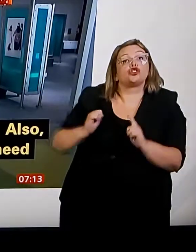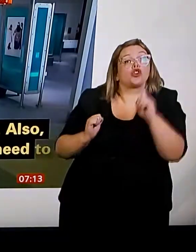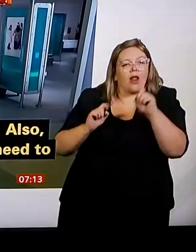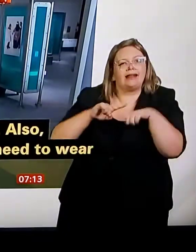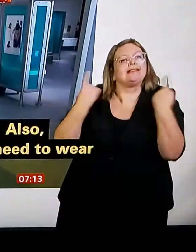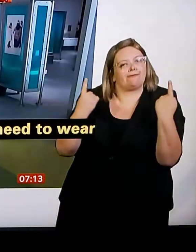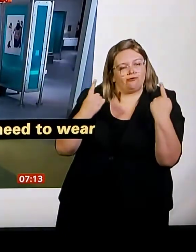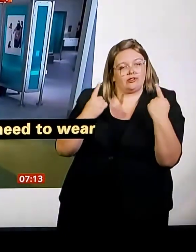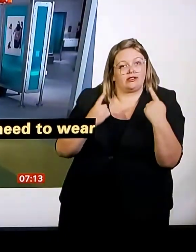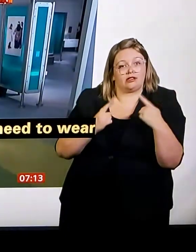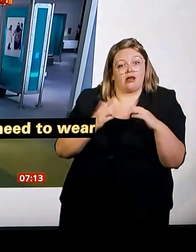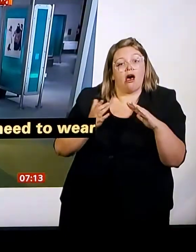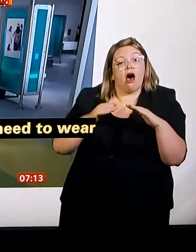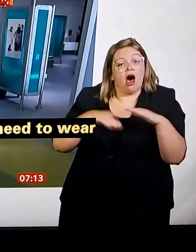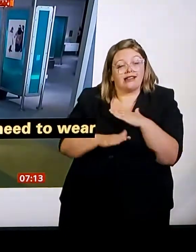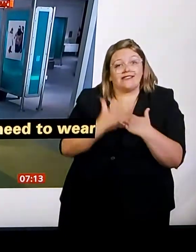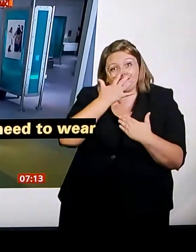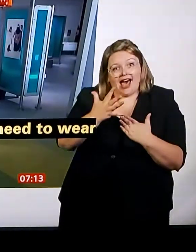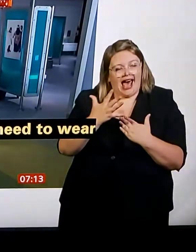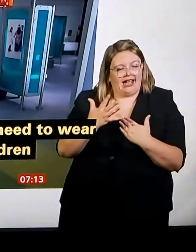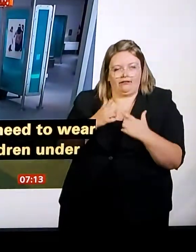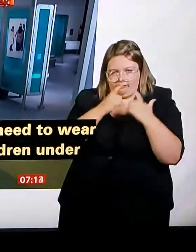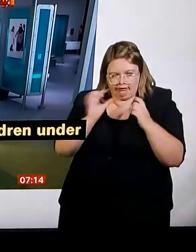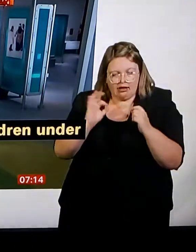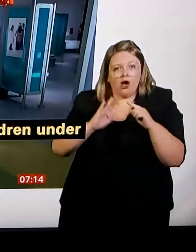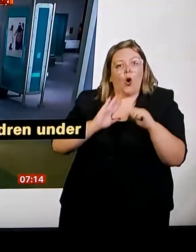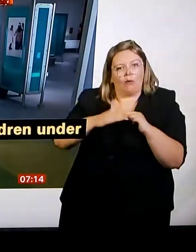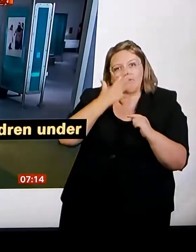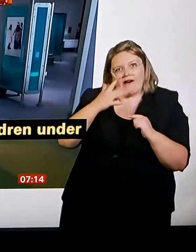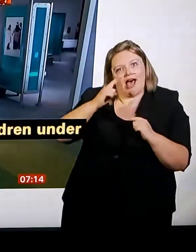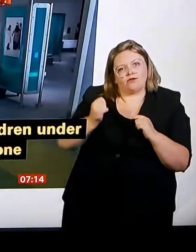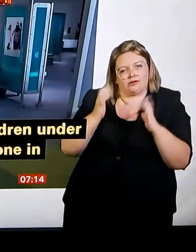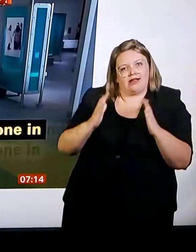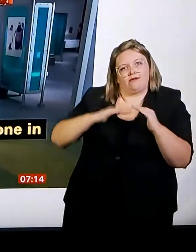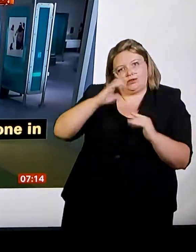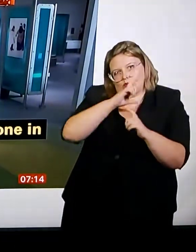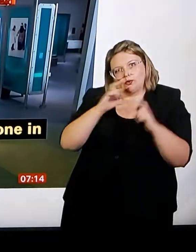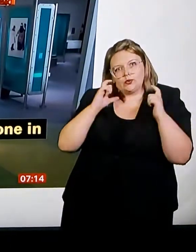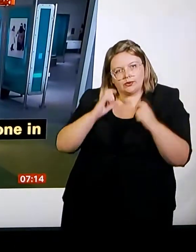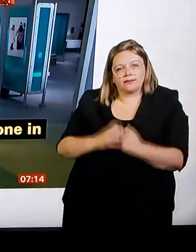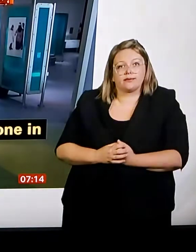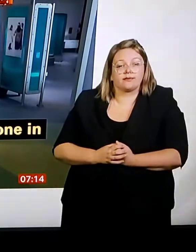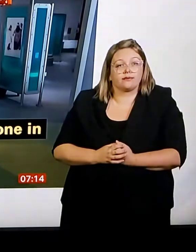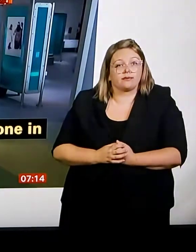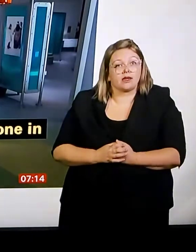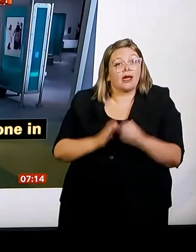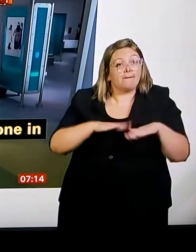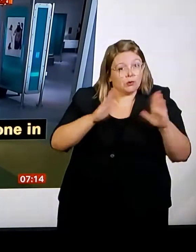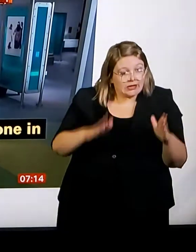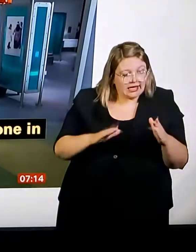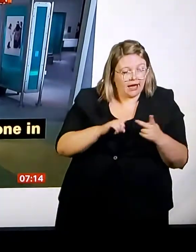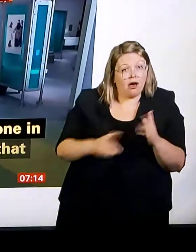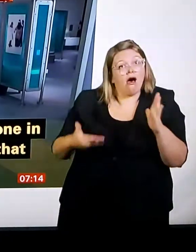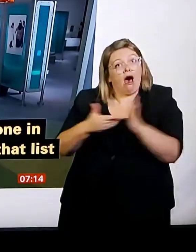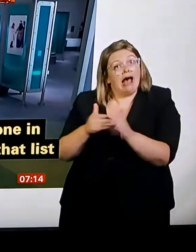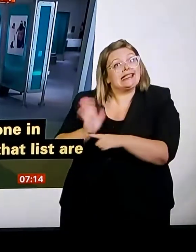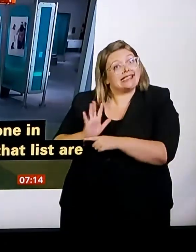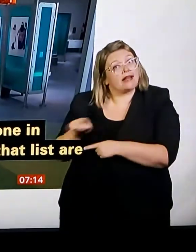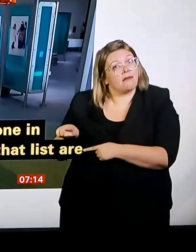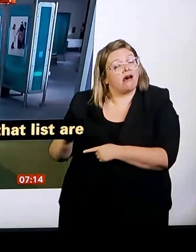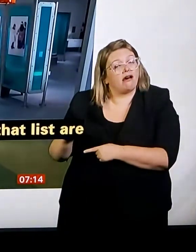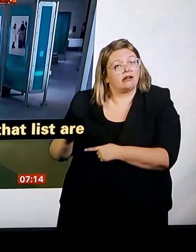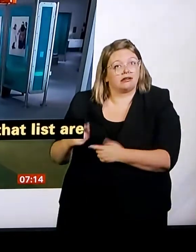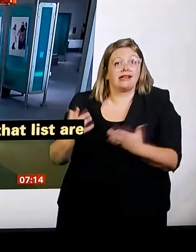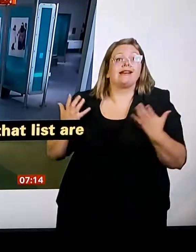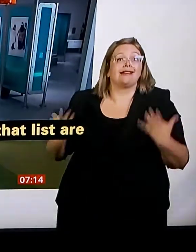strict arrival camps have been imposed, leaving people stranded. Airlines have been forced to limit the number of passengers on their flights, pushing